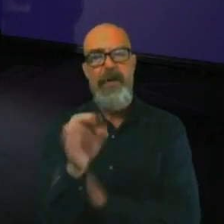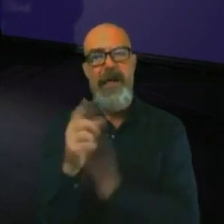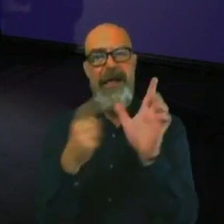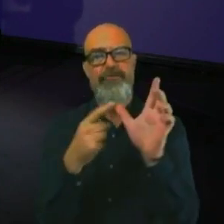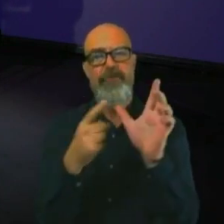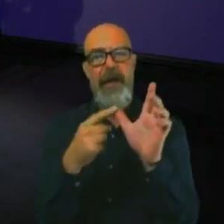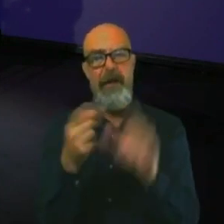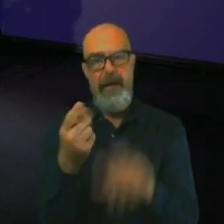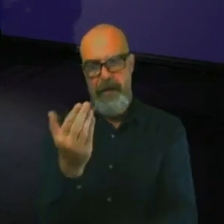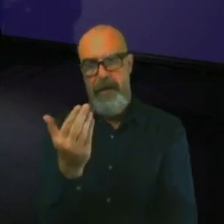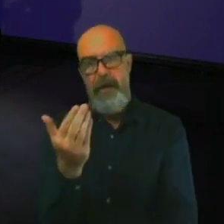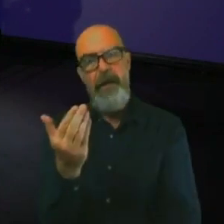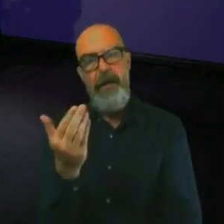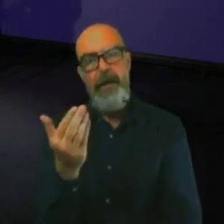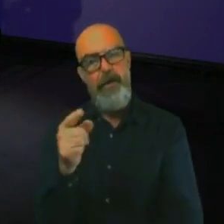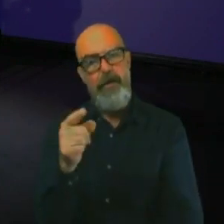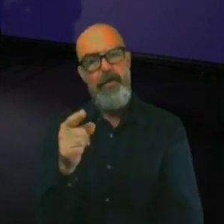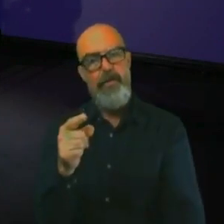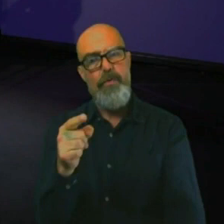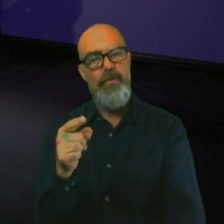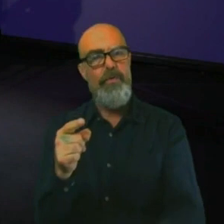What do you love most about your job?